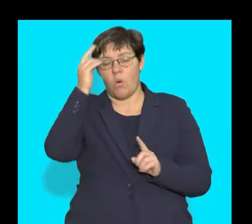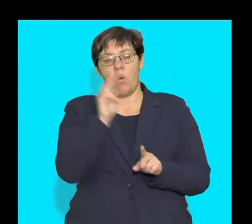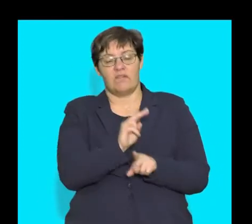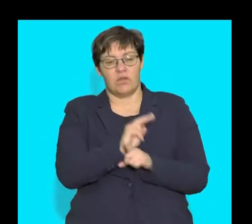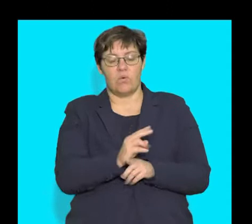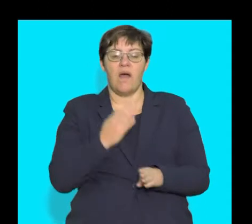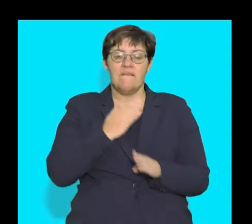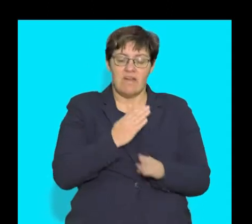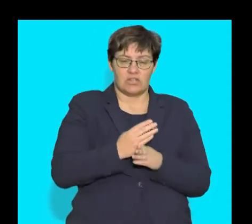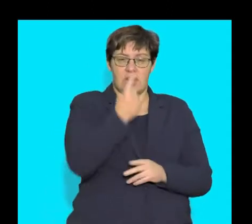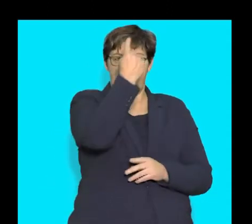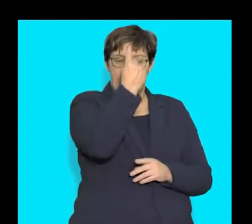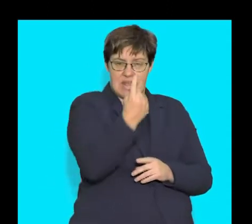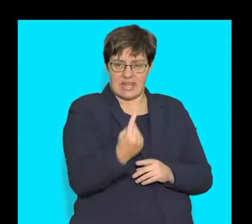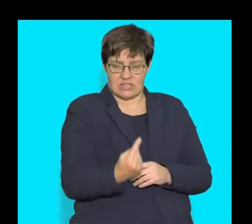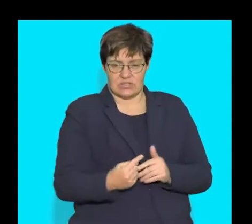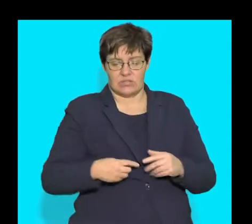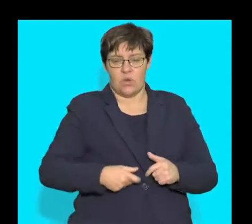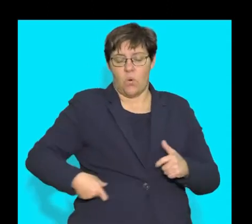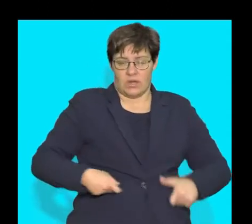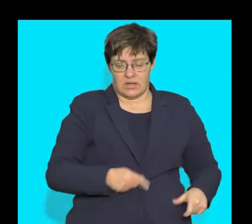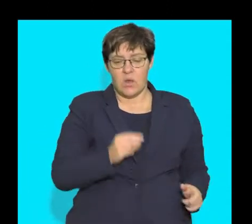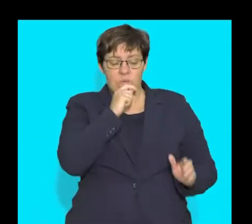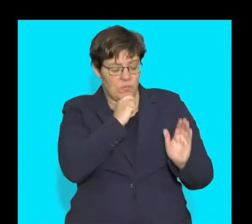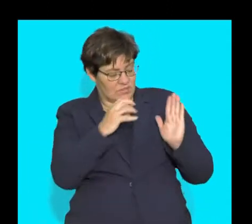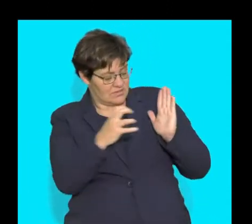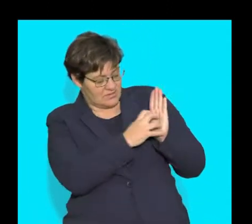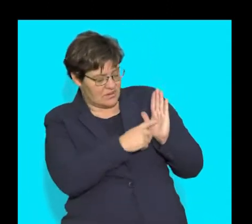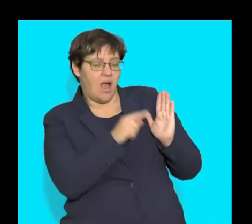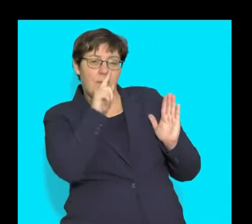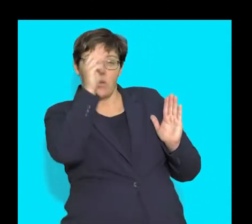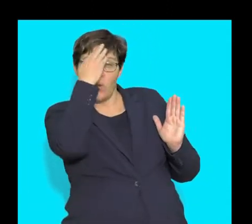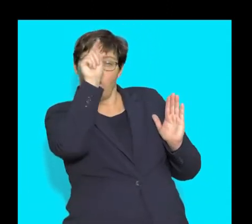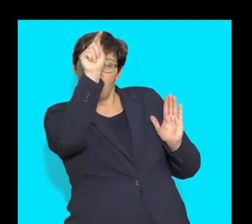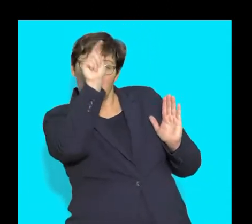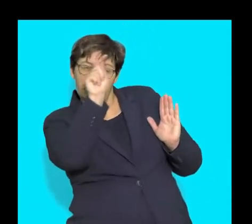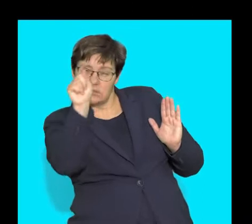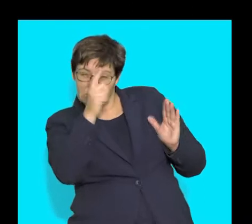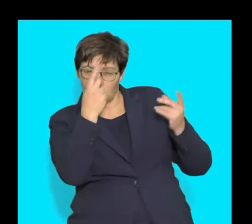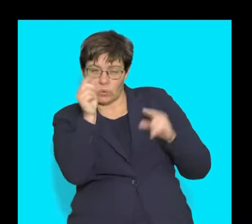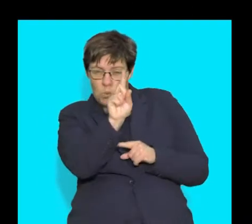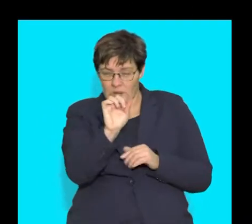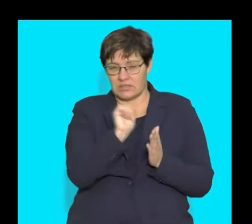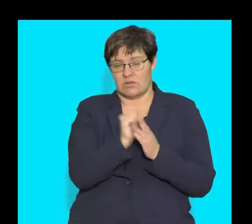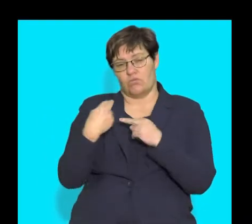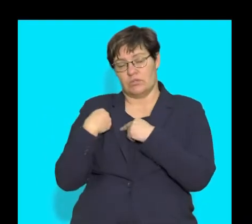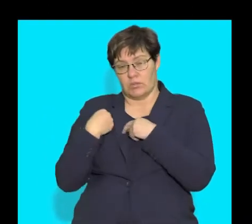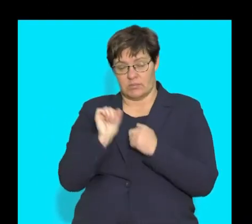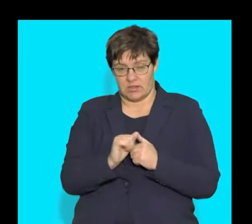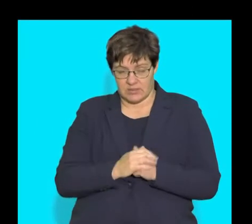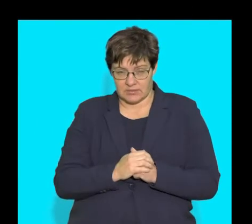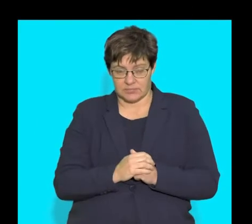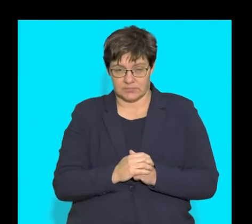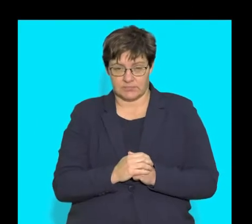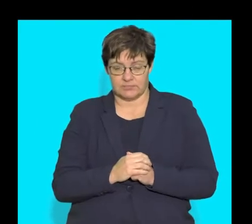have an overview of the functions of the different organs. So use the diagrams to be able to have a sense of the different functions and what they